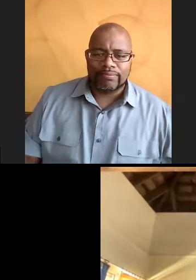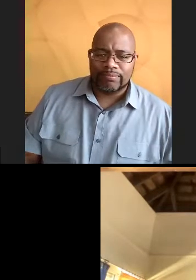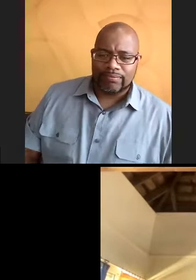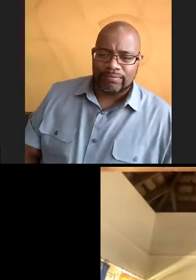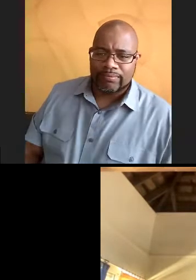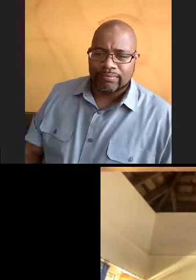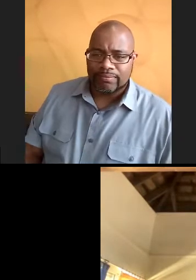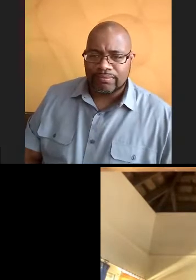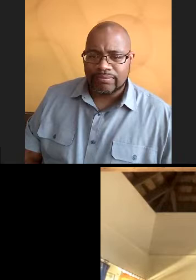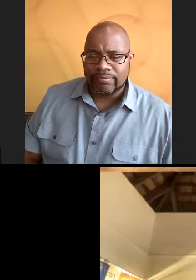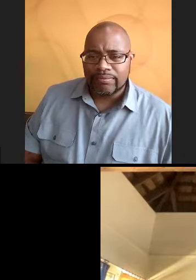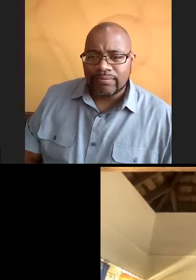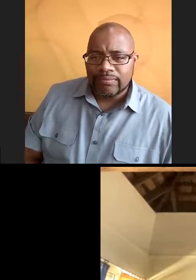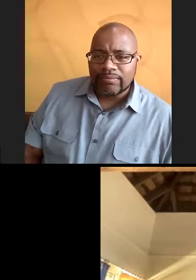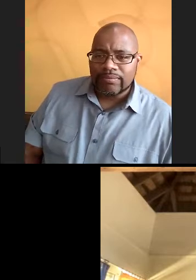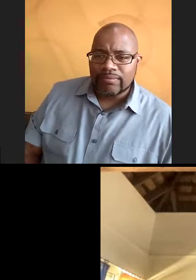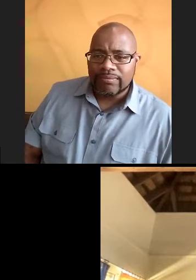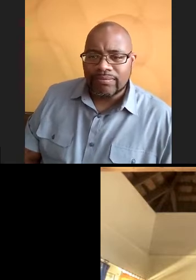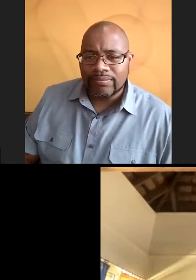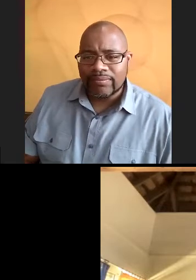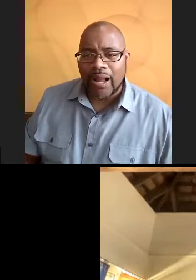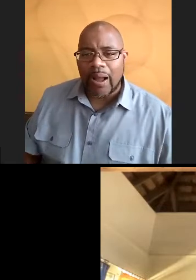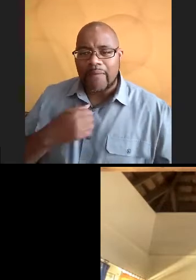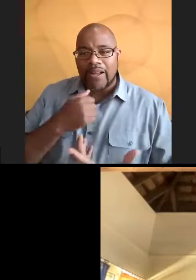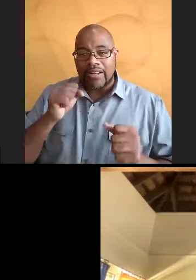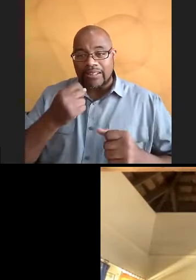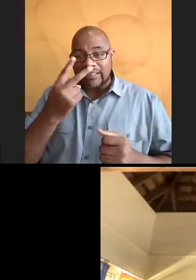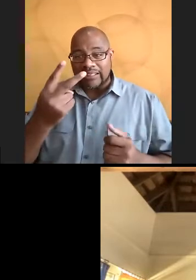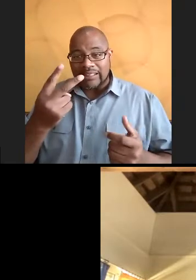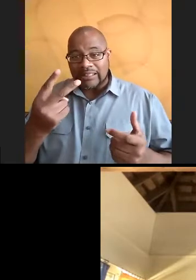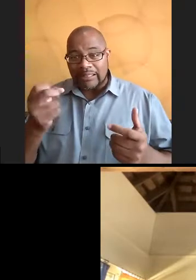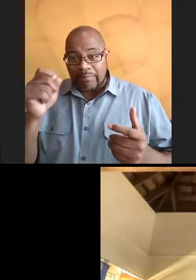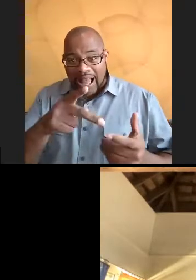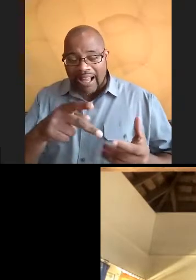Folks, it's frozen on my end. I'm sorry. Can you guys, am I back?